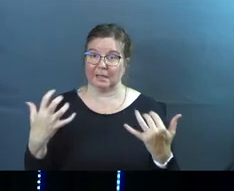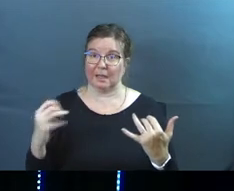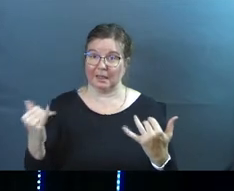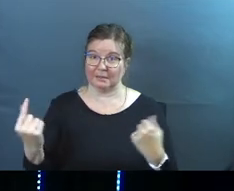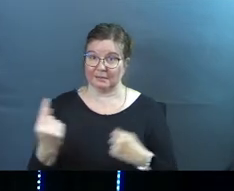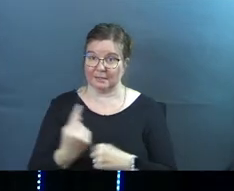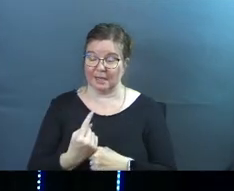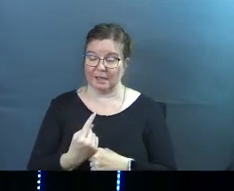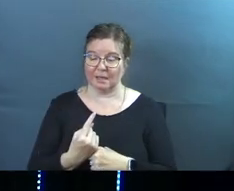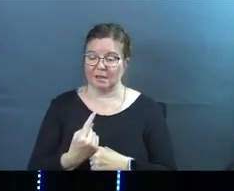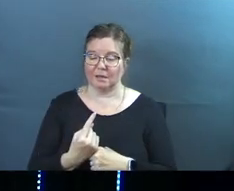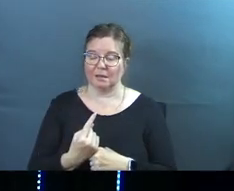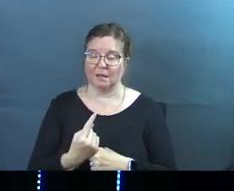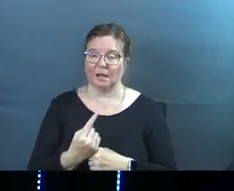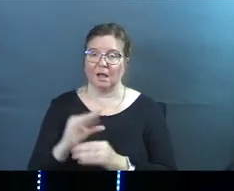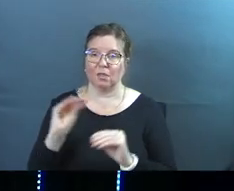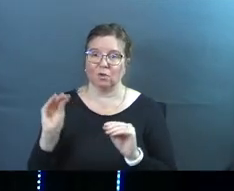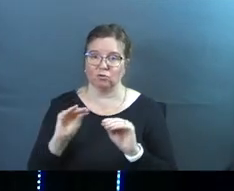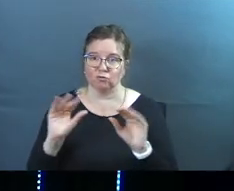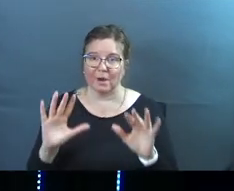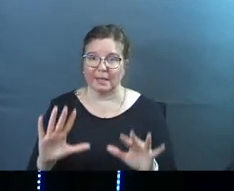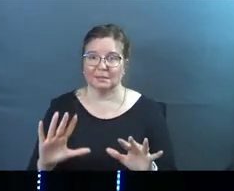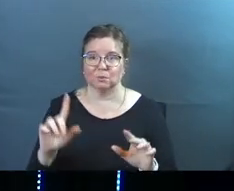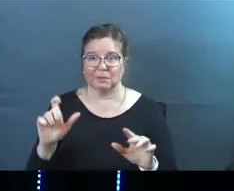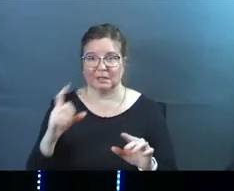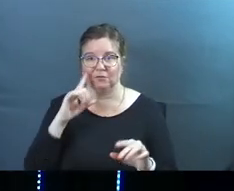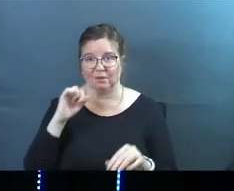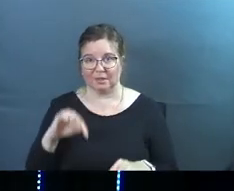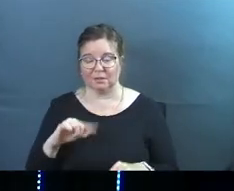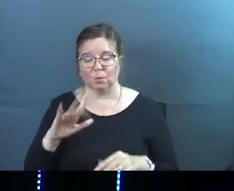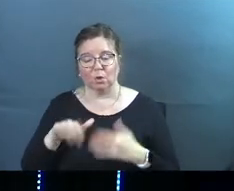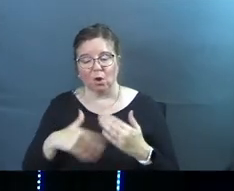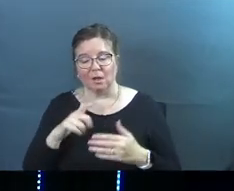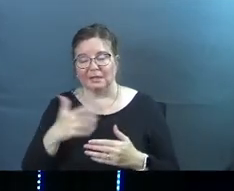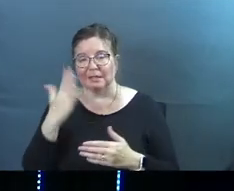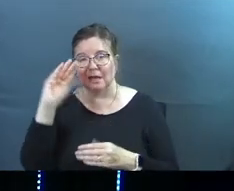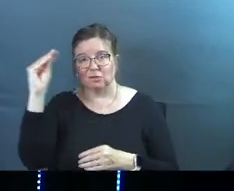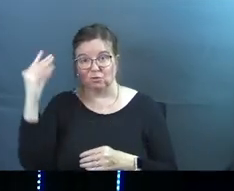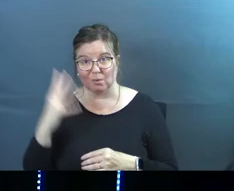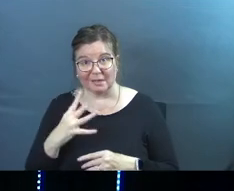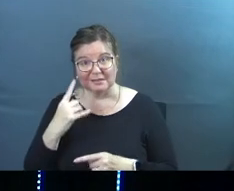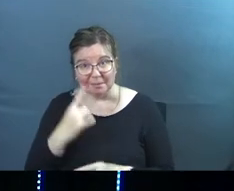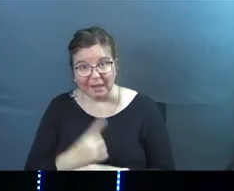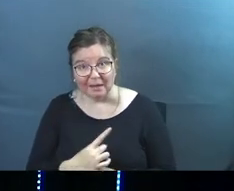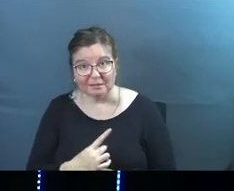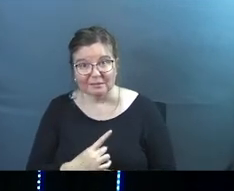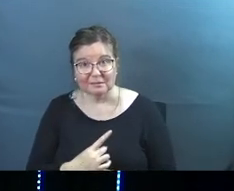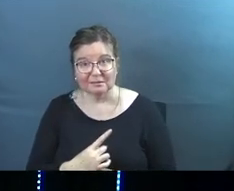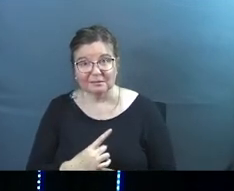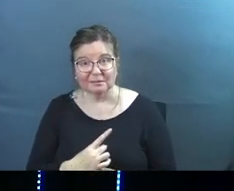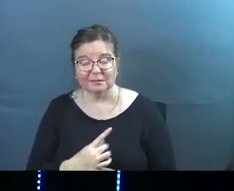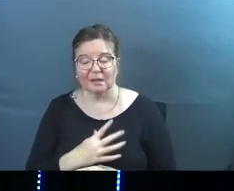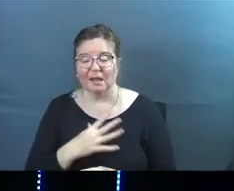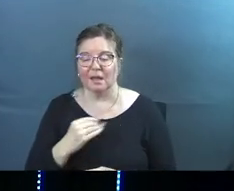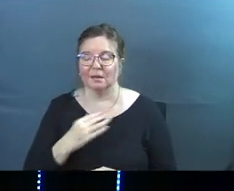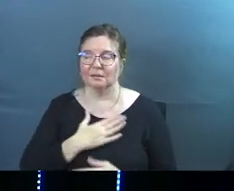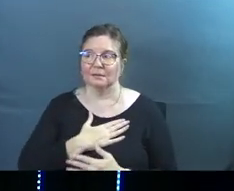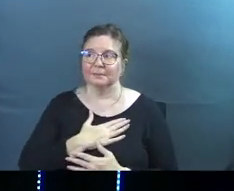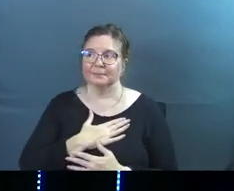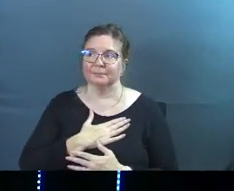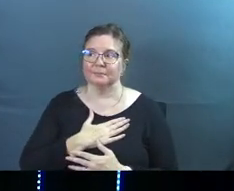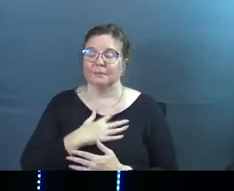like today and just the grace that we all need in this we all need God's grace amen and